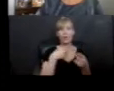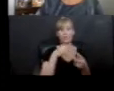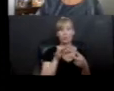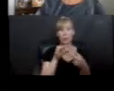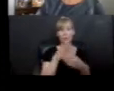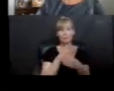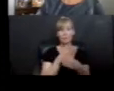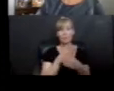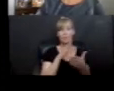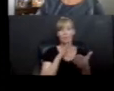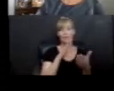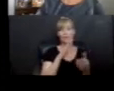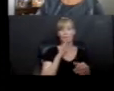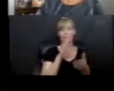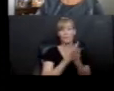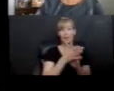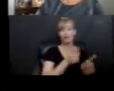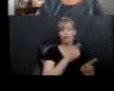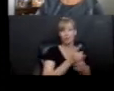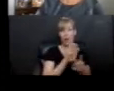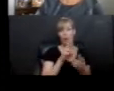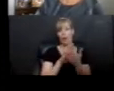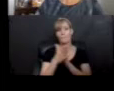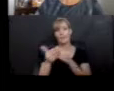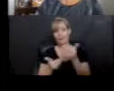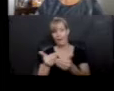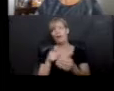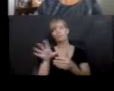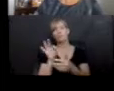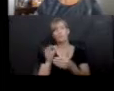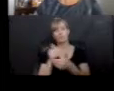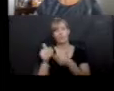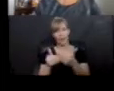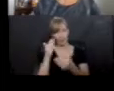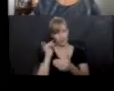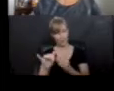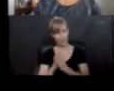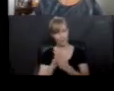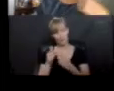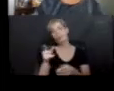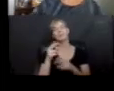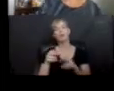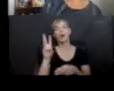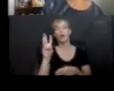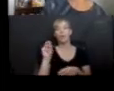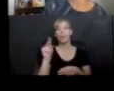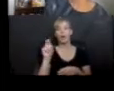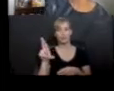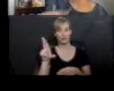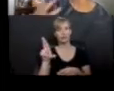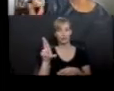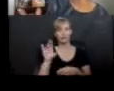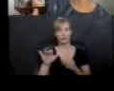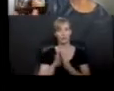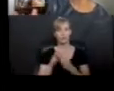choose kind. Has anybody read this book? You guess what it's from? Wonder. Right? So,